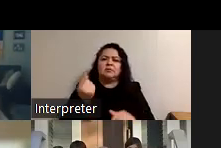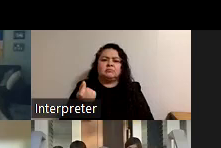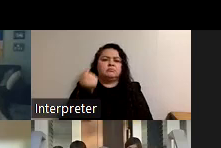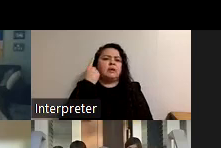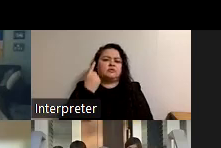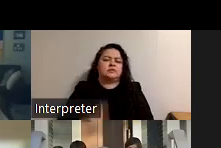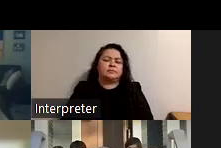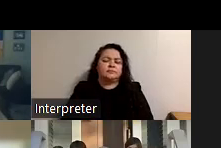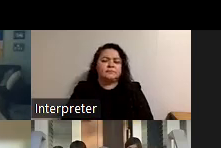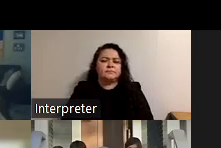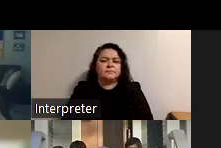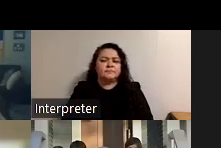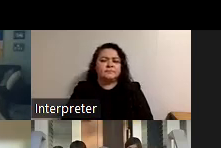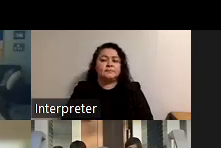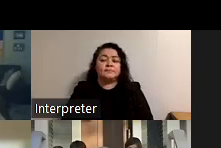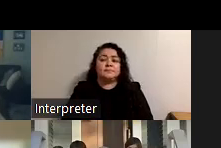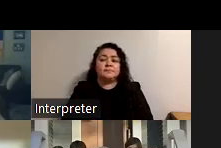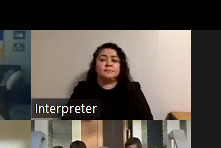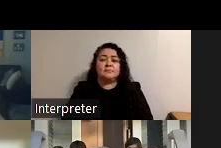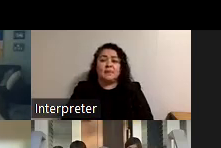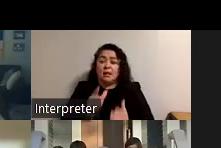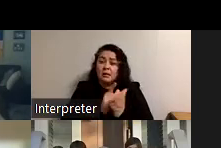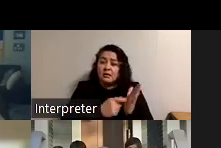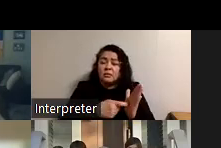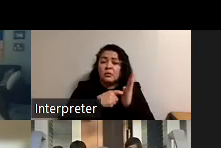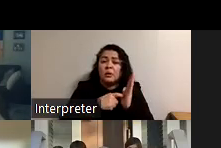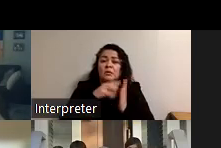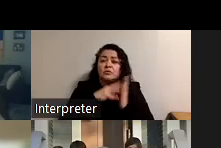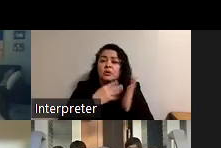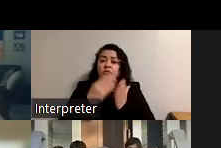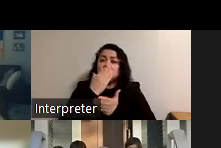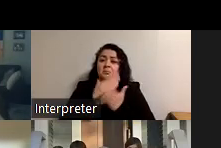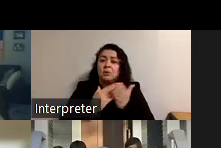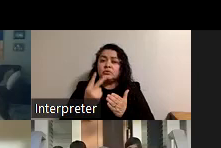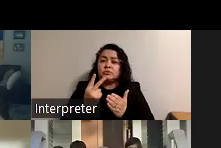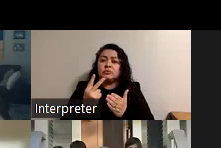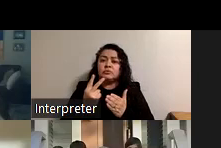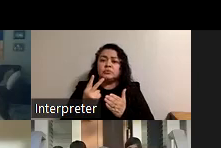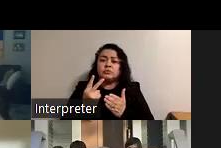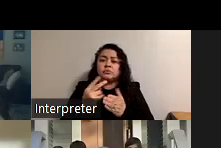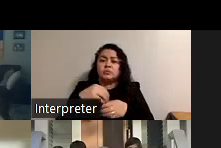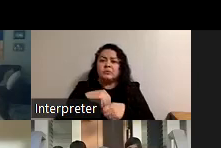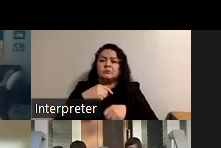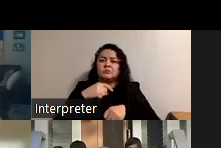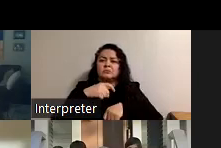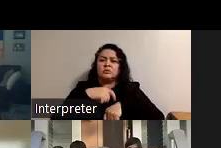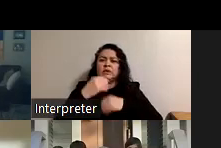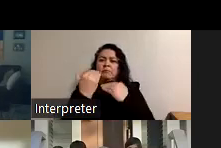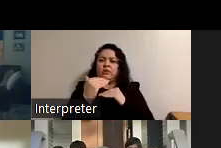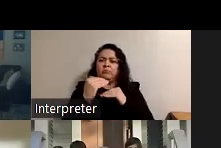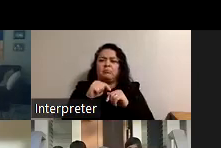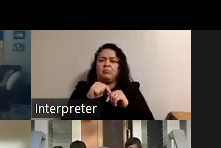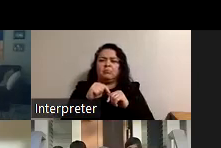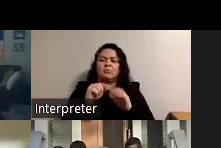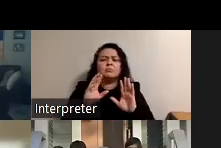i guess um are they legally required to schedule a part two within what time frame no i